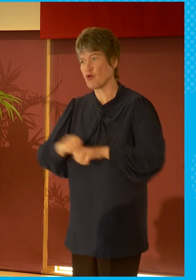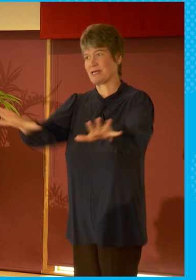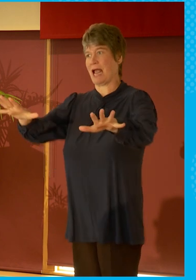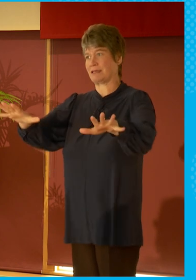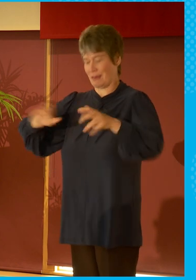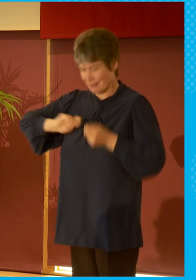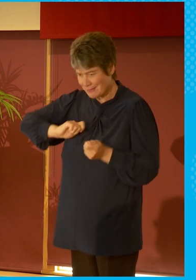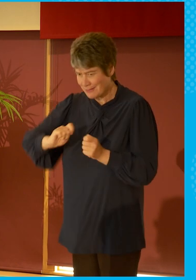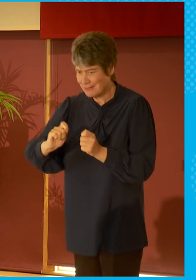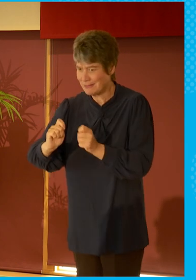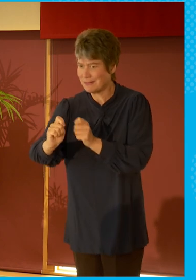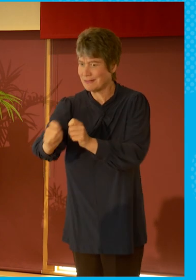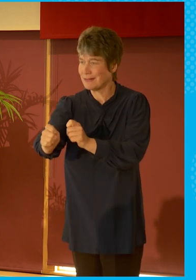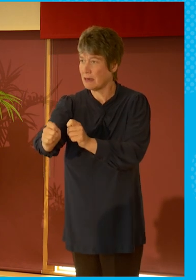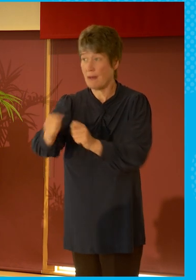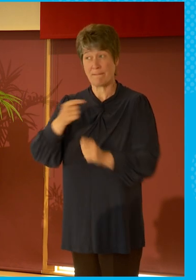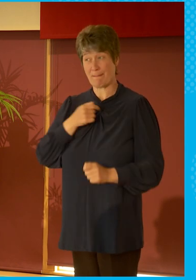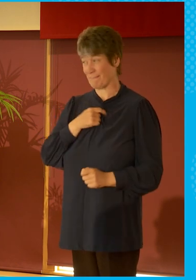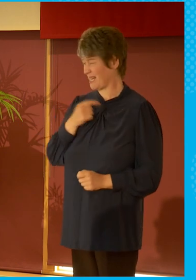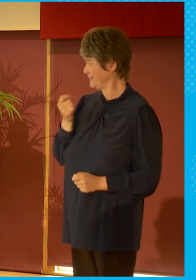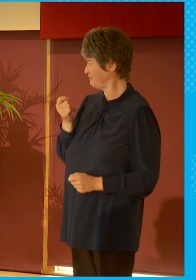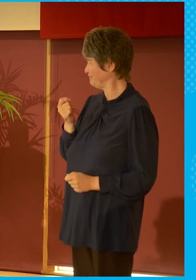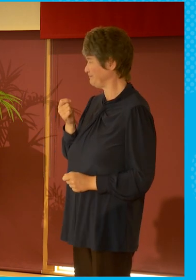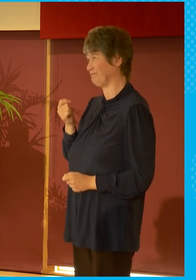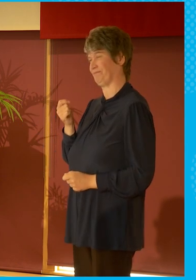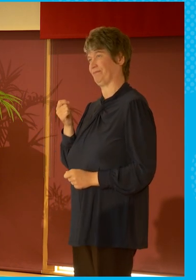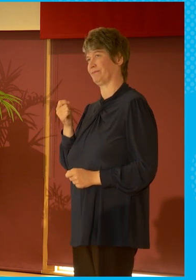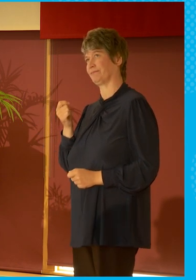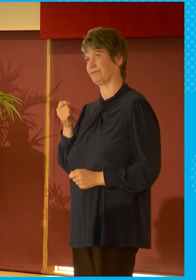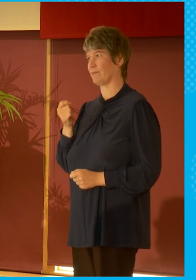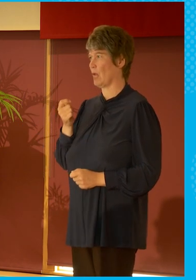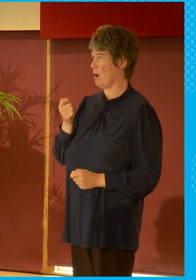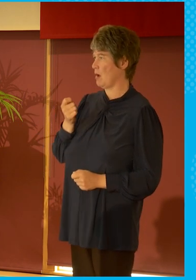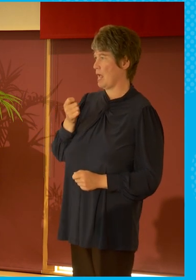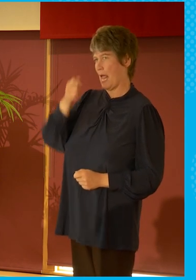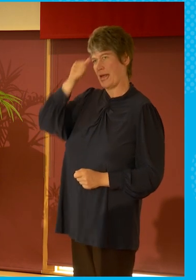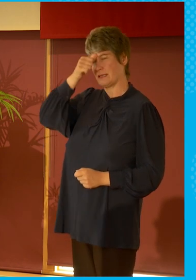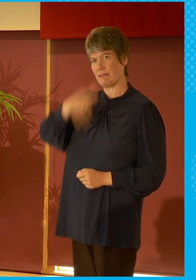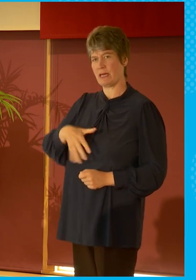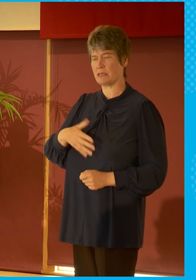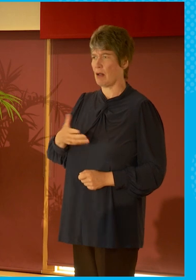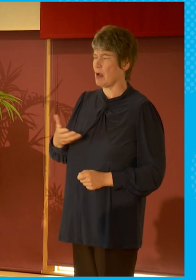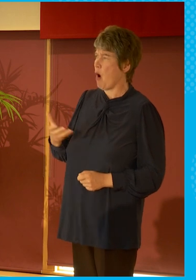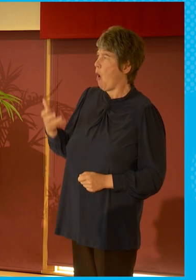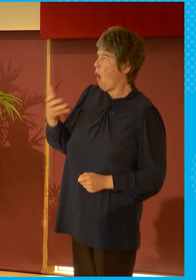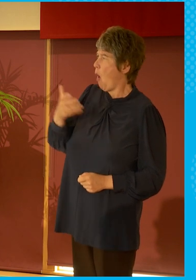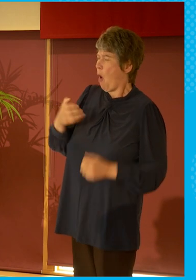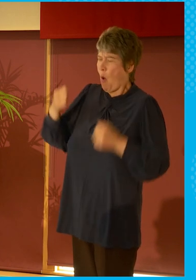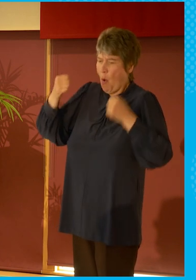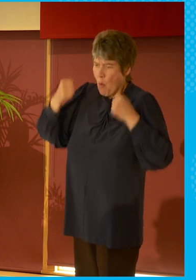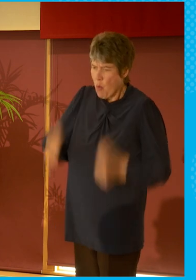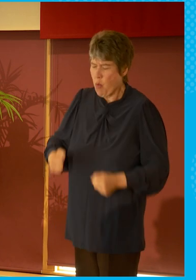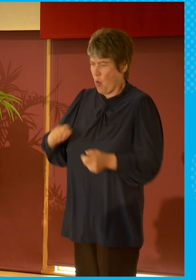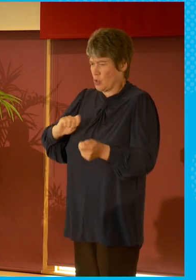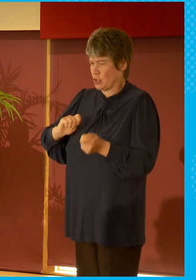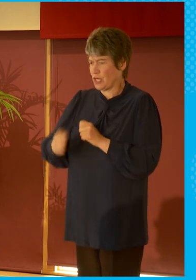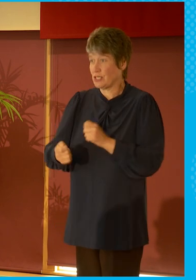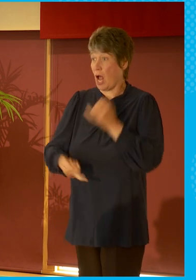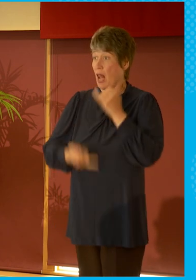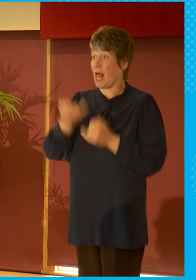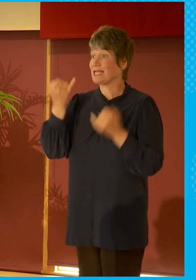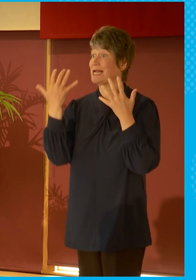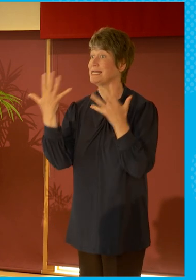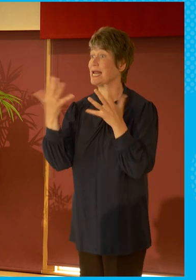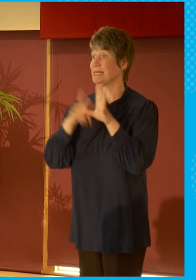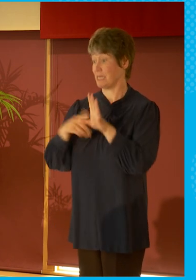experienced such dramatic change I would say in the past 10 years, driven of